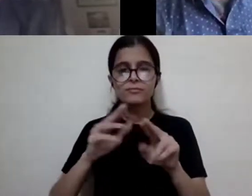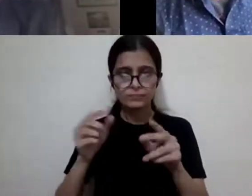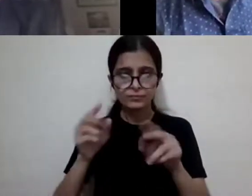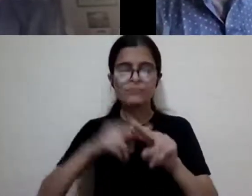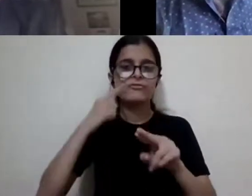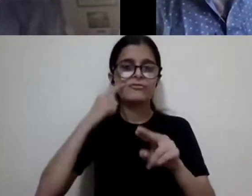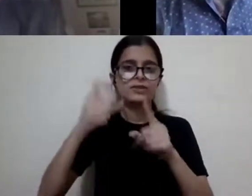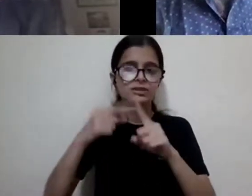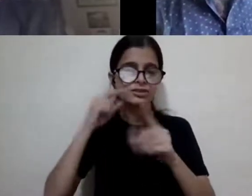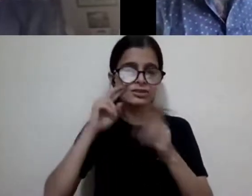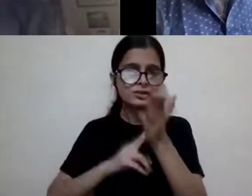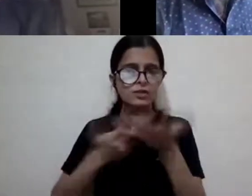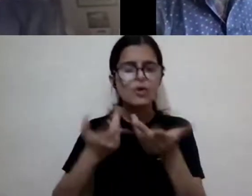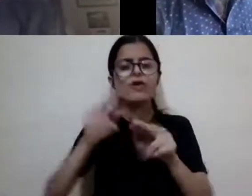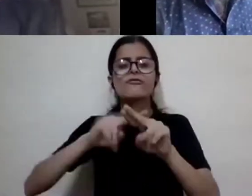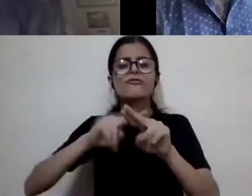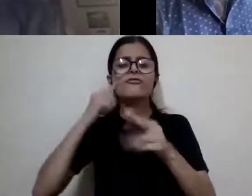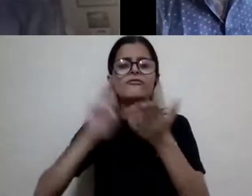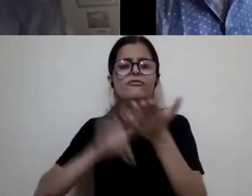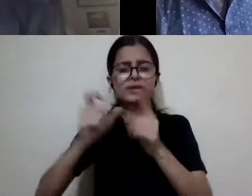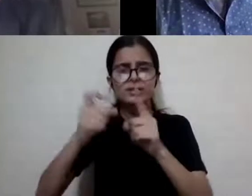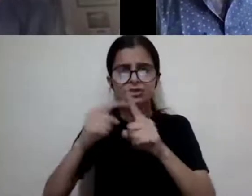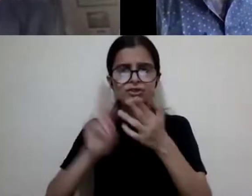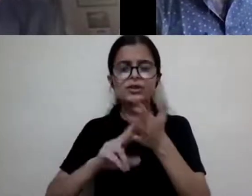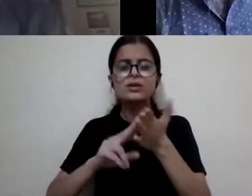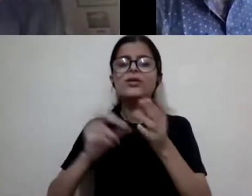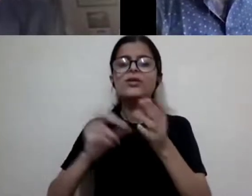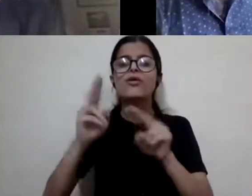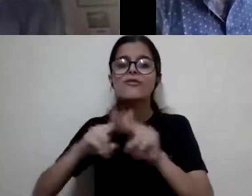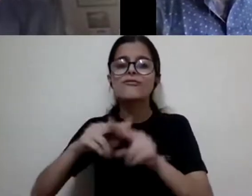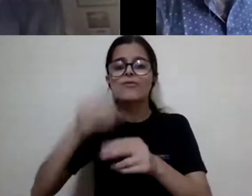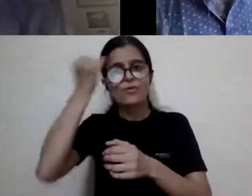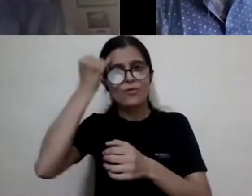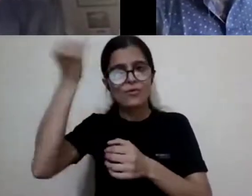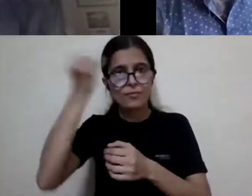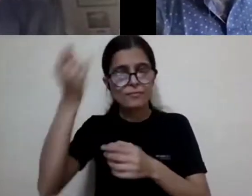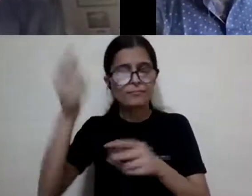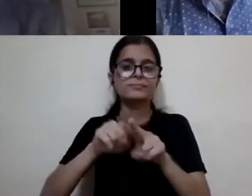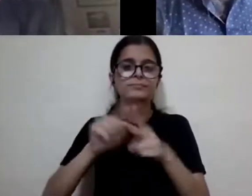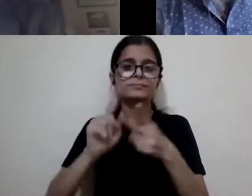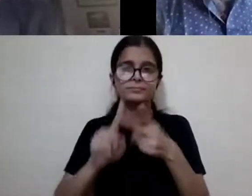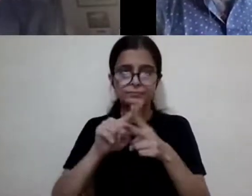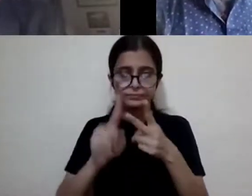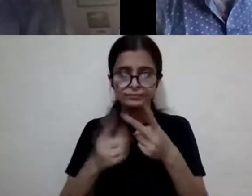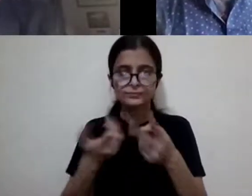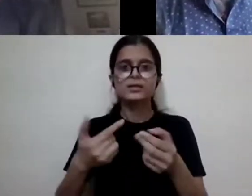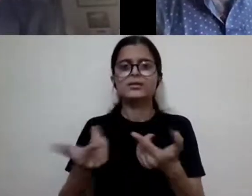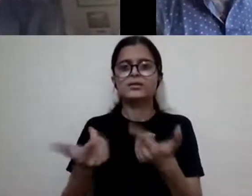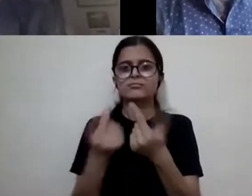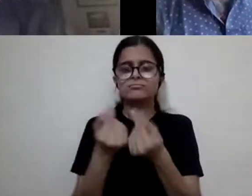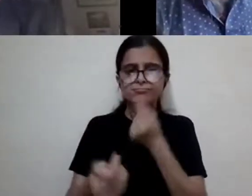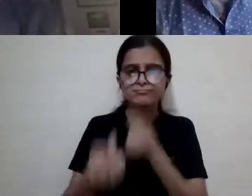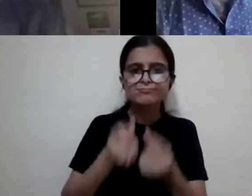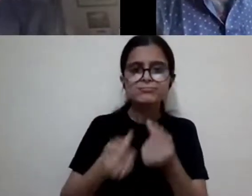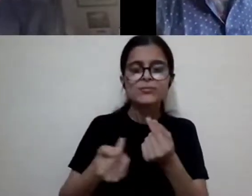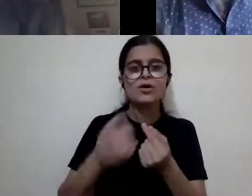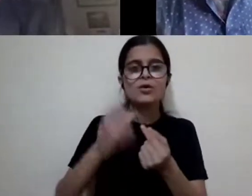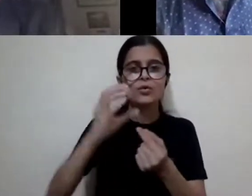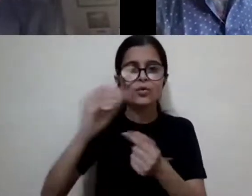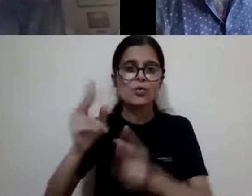Ideology, have been primarily on that. He has also been the co-editor of Left Politics and Literary Professions.